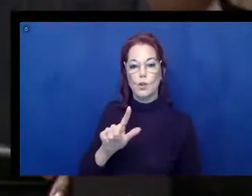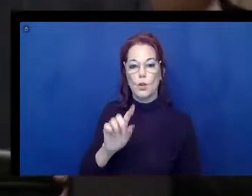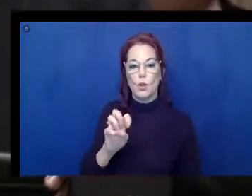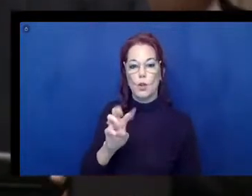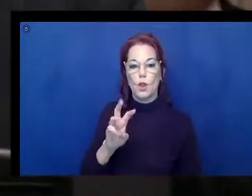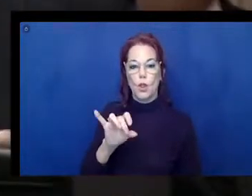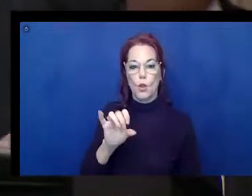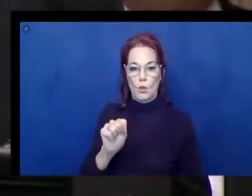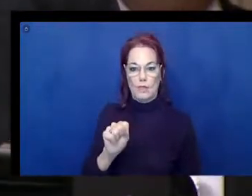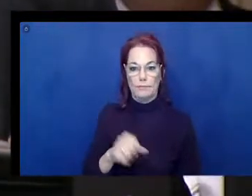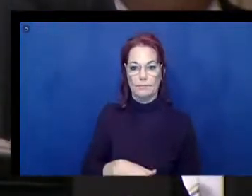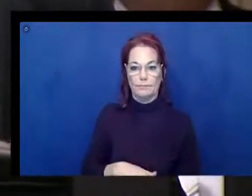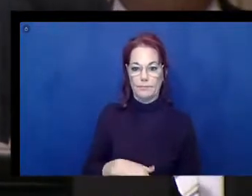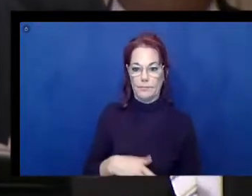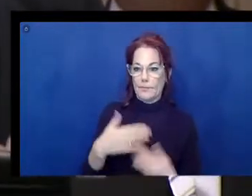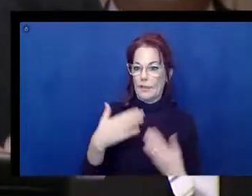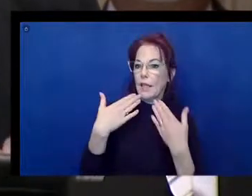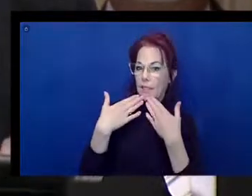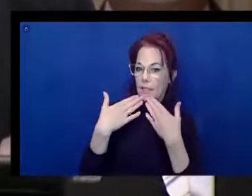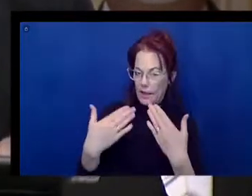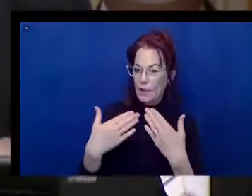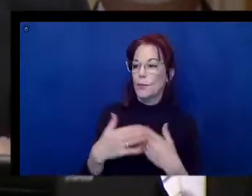Thank you. Is the mic? I'm good?